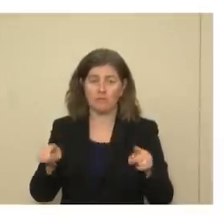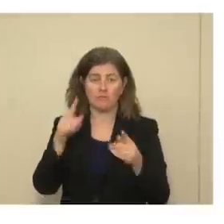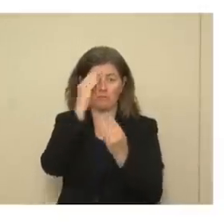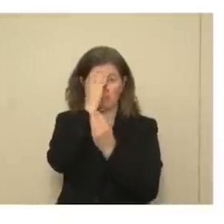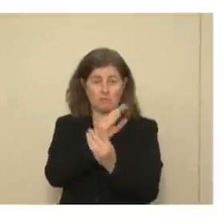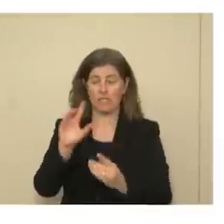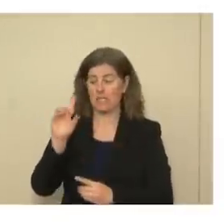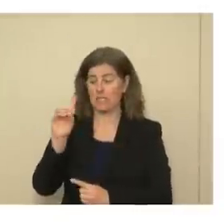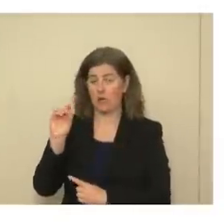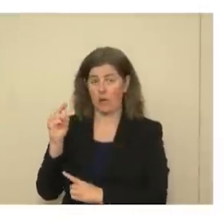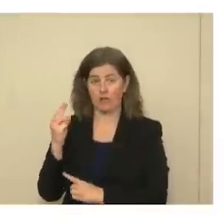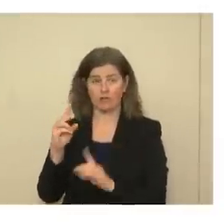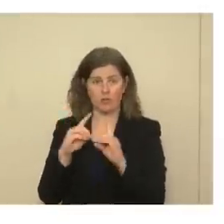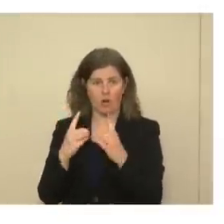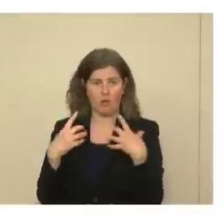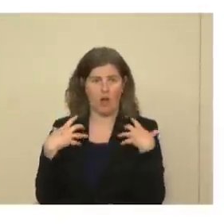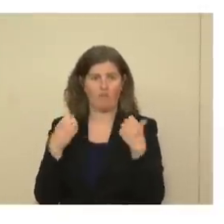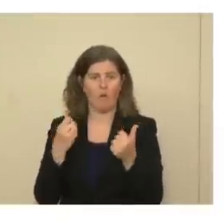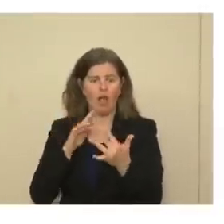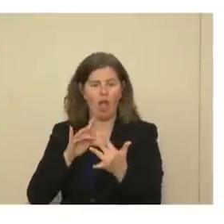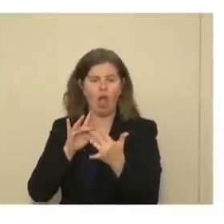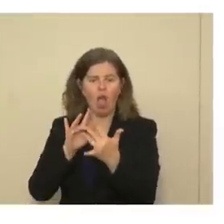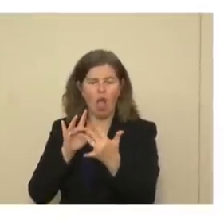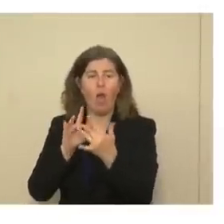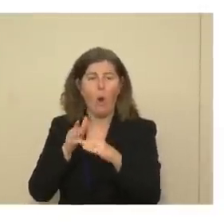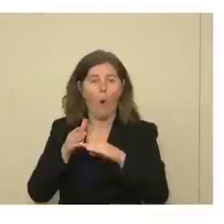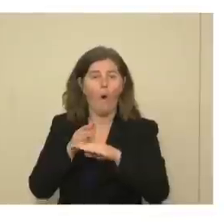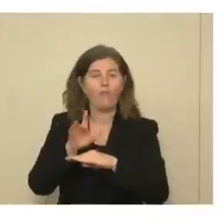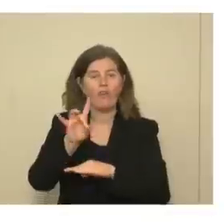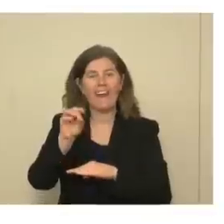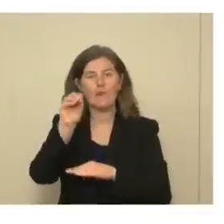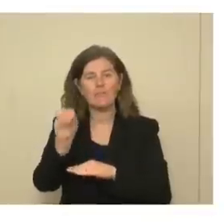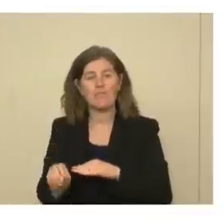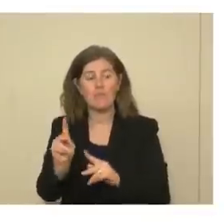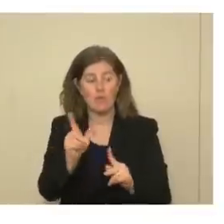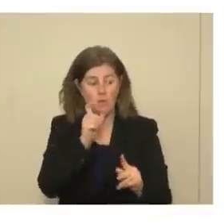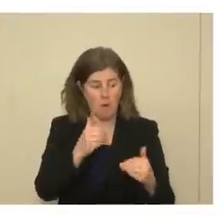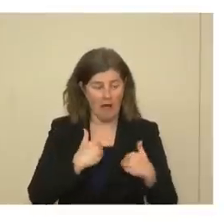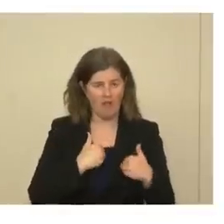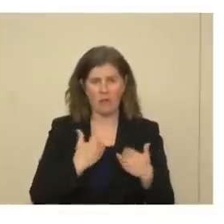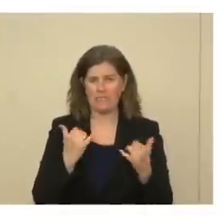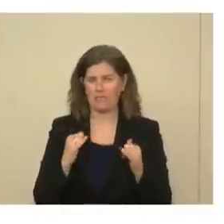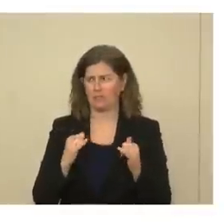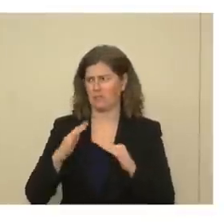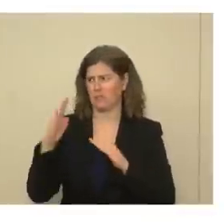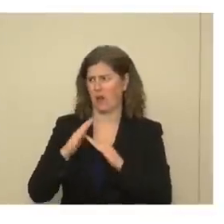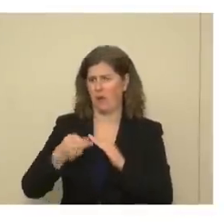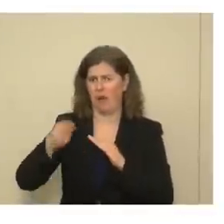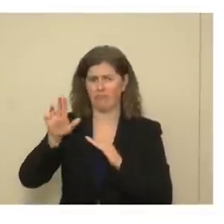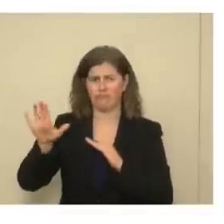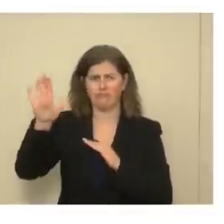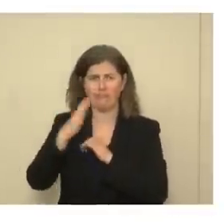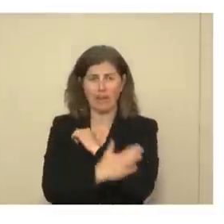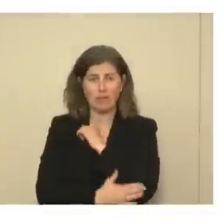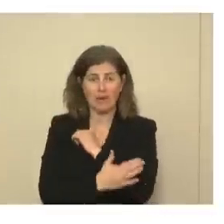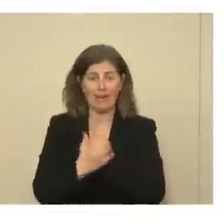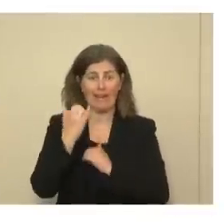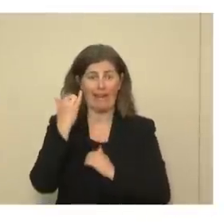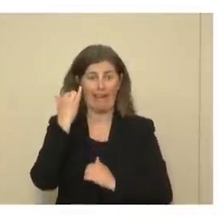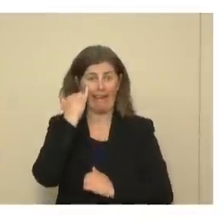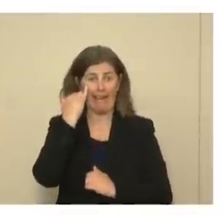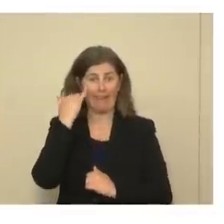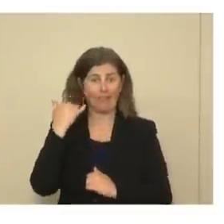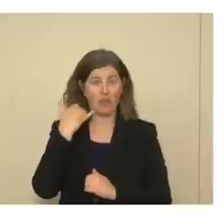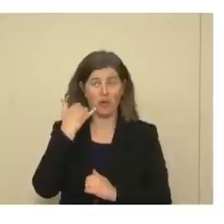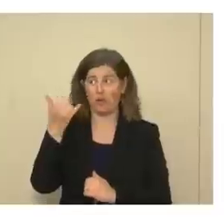Department of Health, reaches over 80% of confirmed cases, which is, we still believe, the highest in the country. If they call you, please